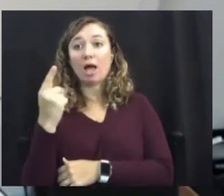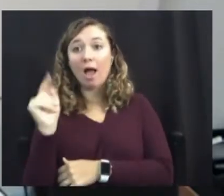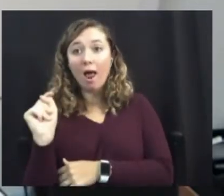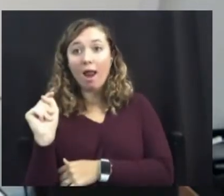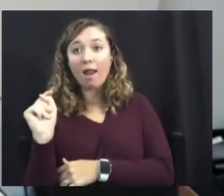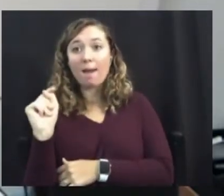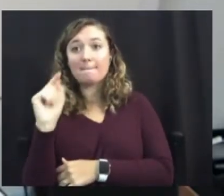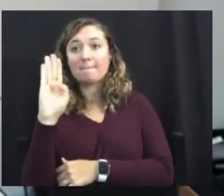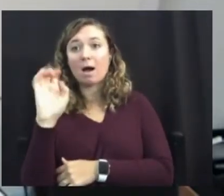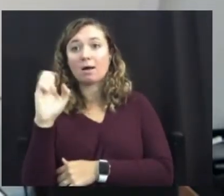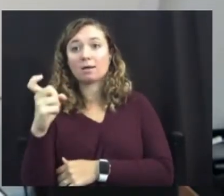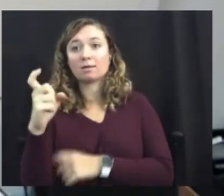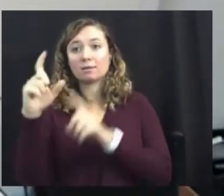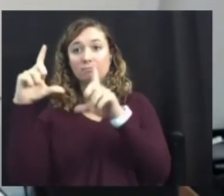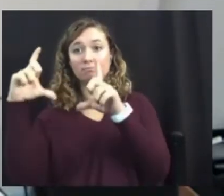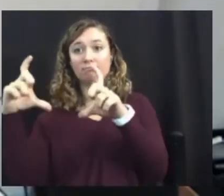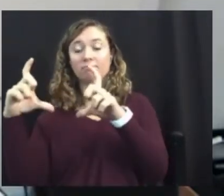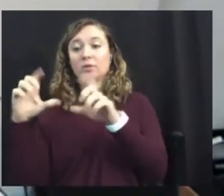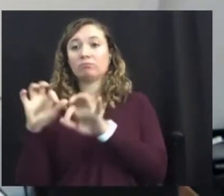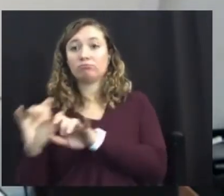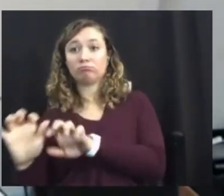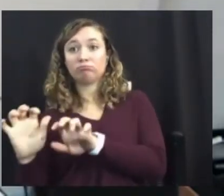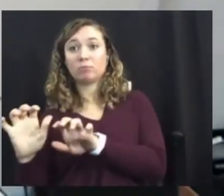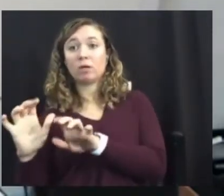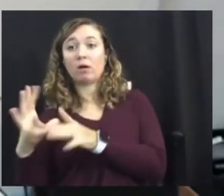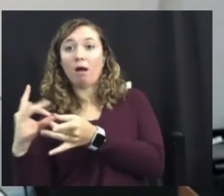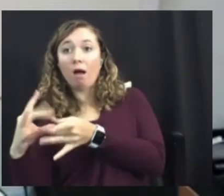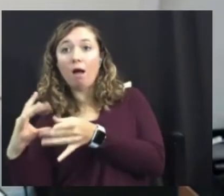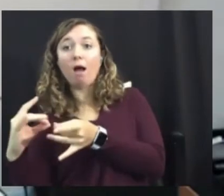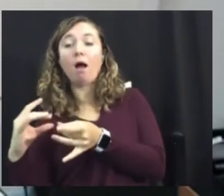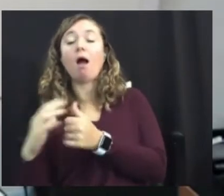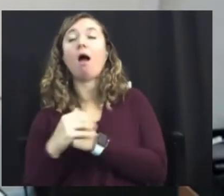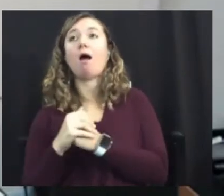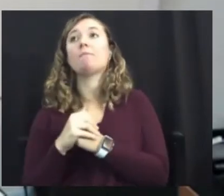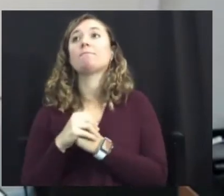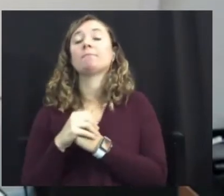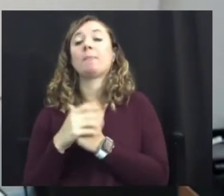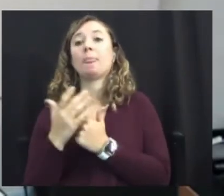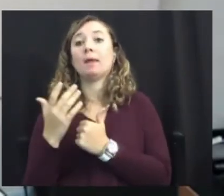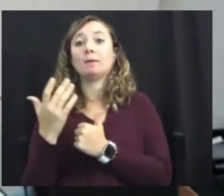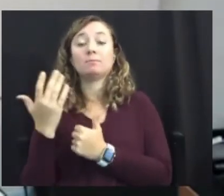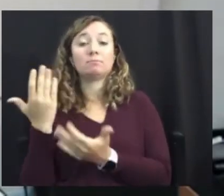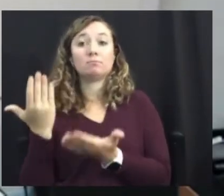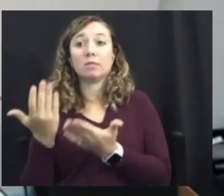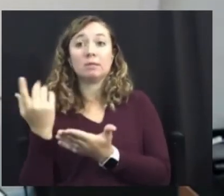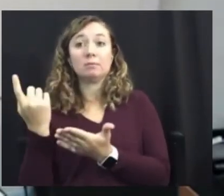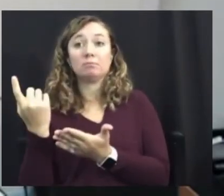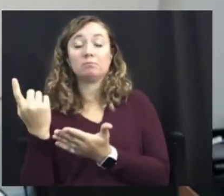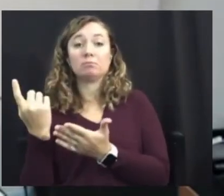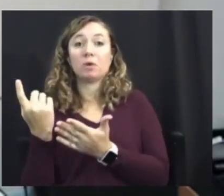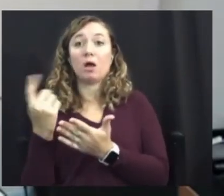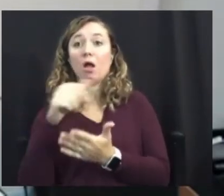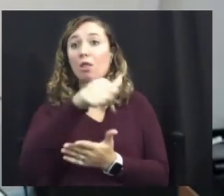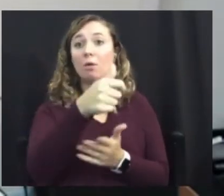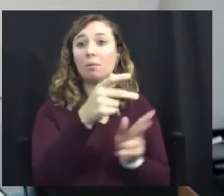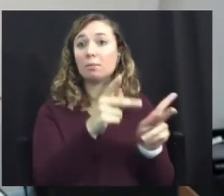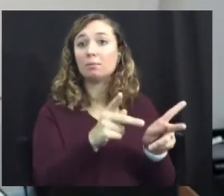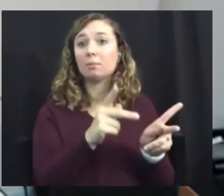for you to ask questions, to comment, to, you know, if you'd like to, you know, comment on something someone else asked, any of those types of things that's